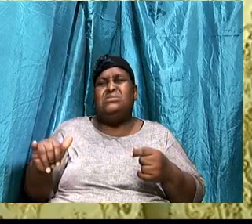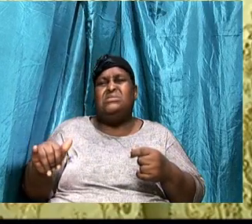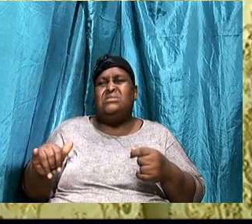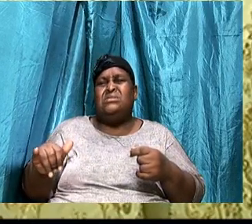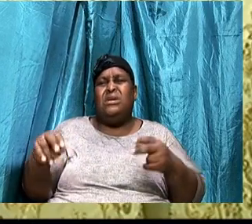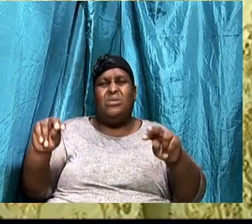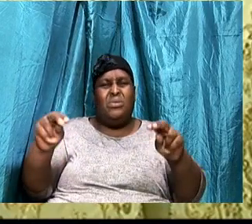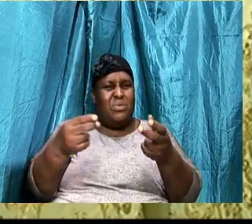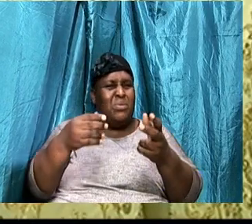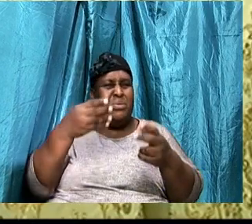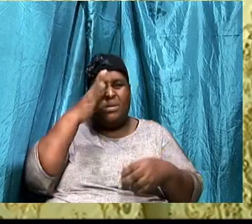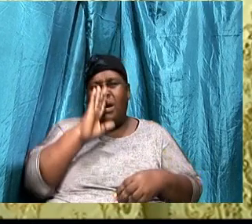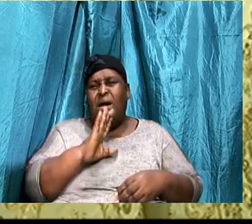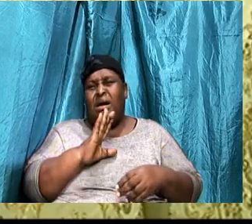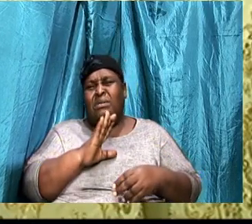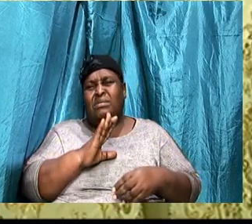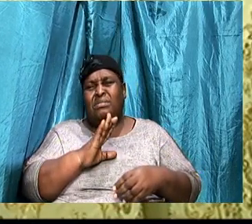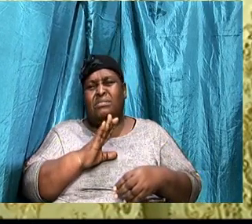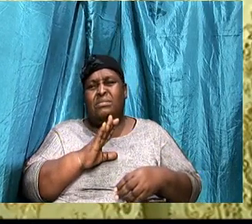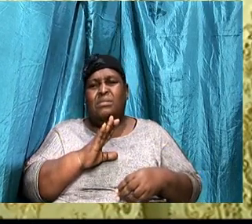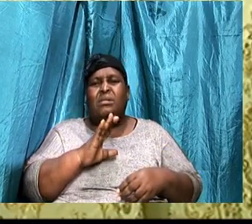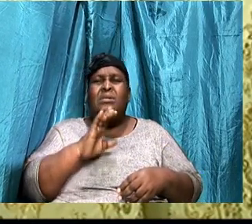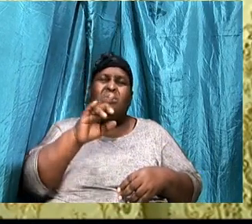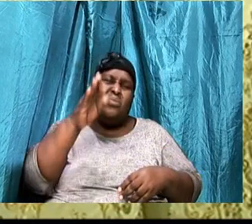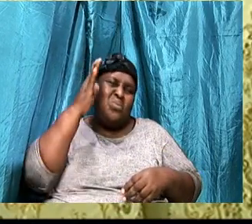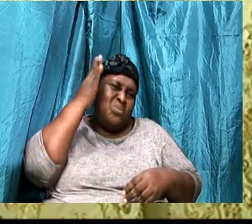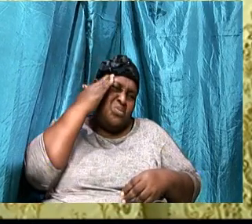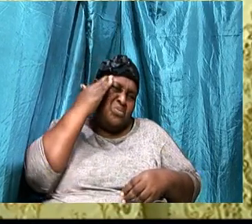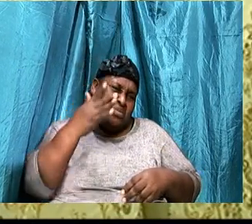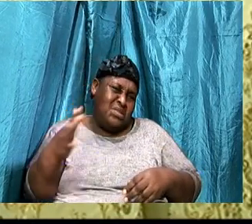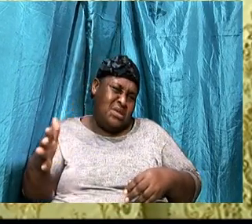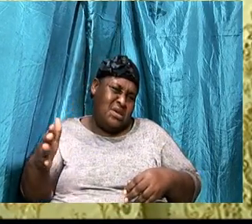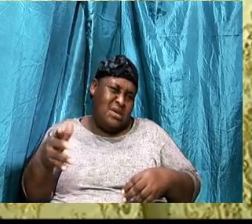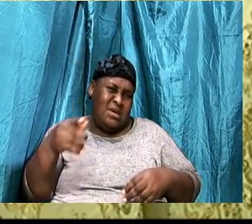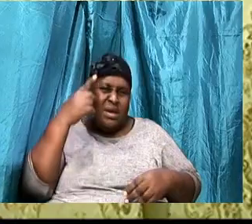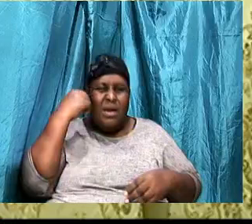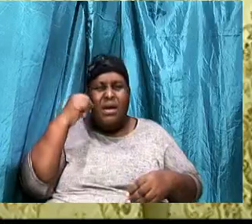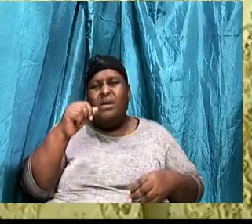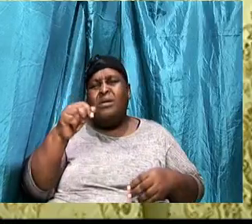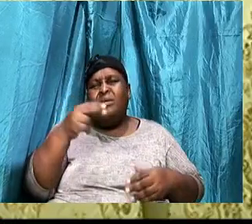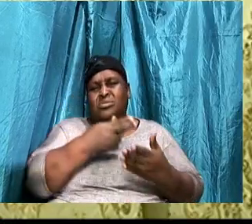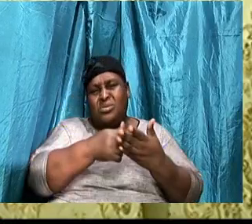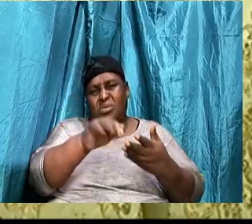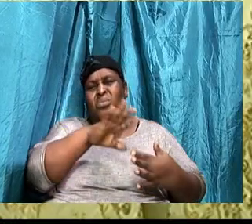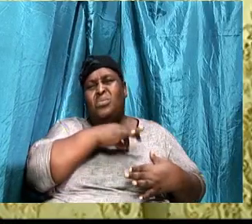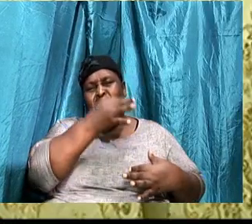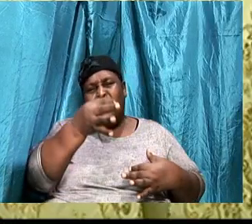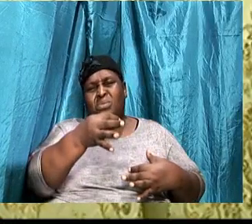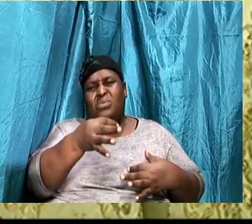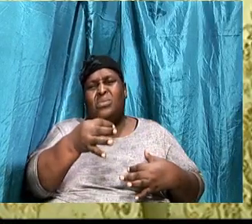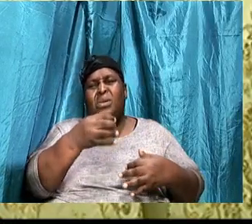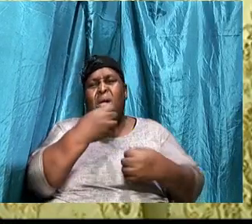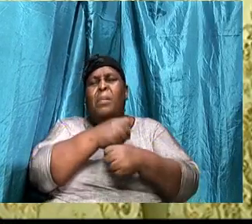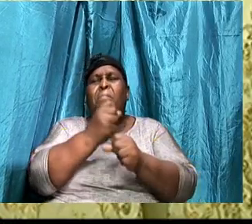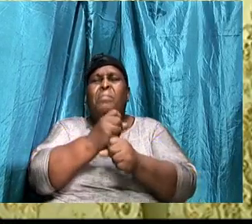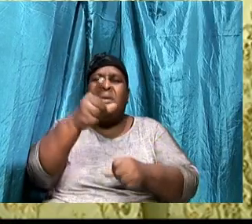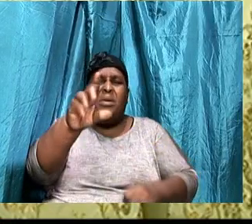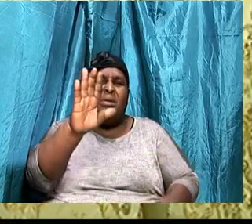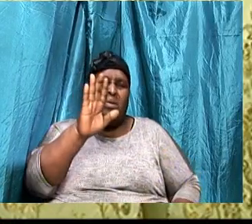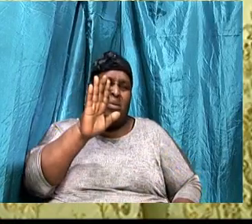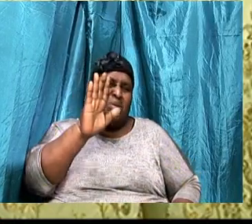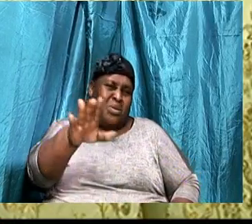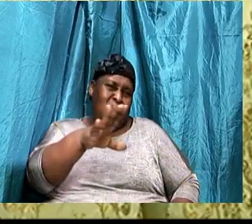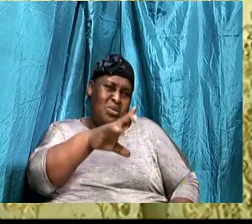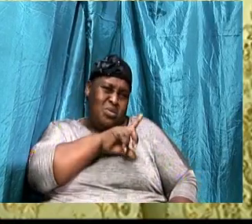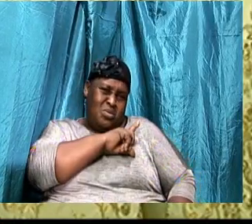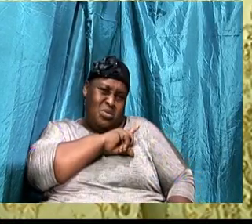because the Holy Ghost is now causing your conscience to be alive. And the Holy Ghost is